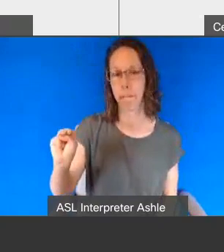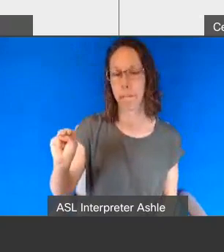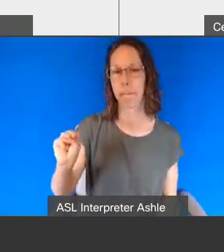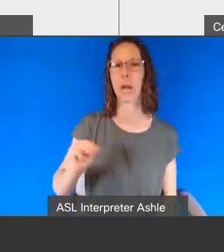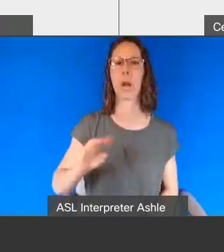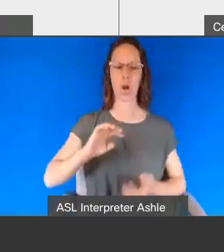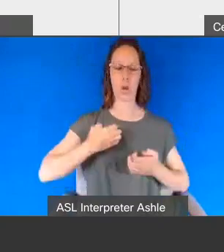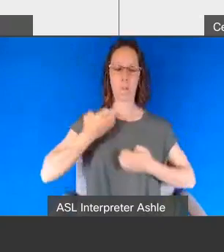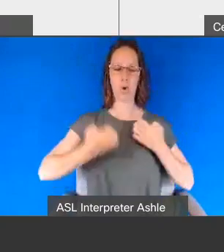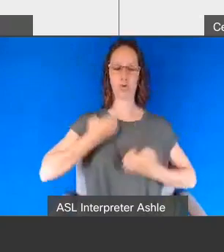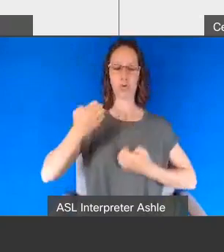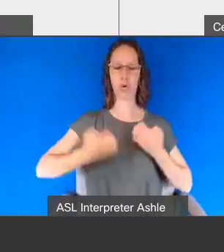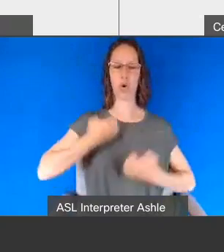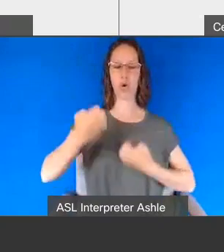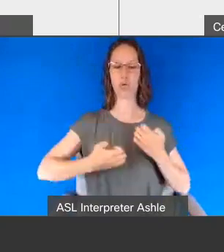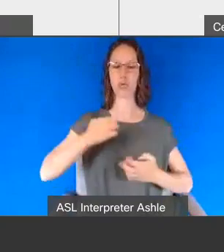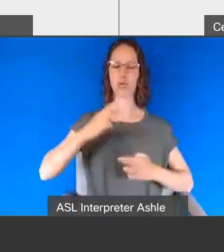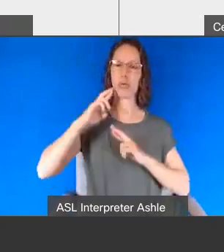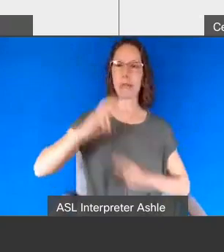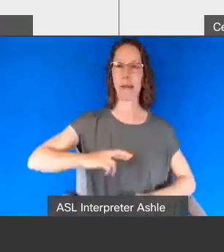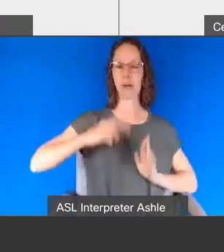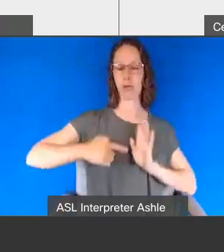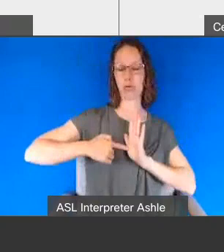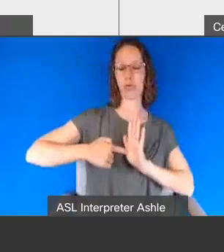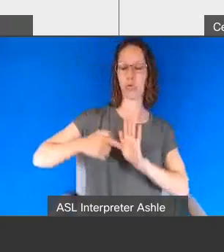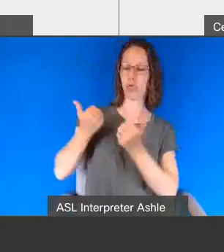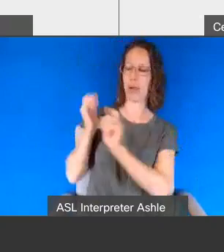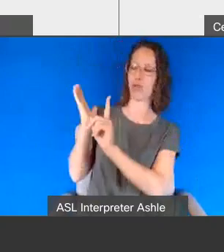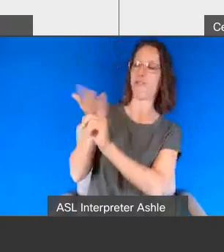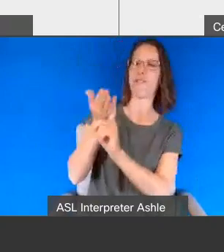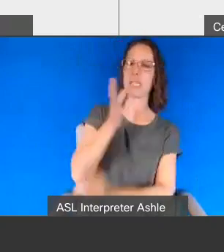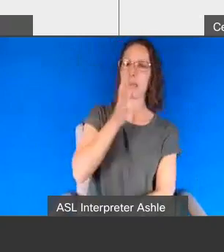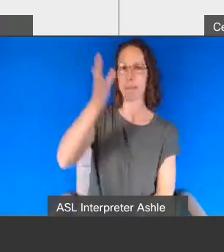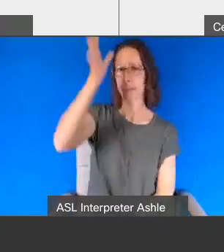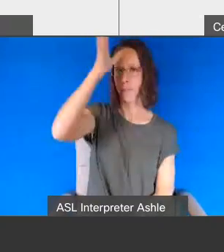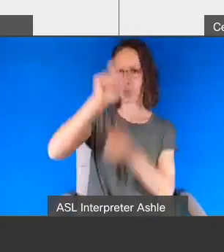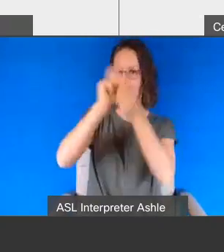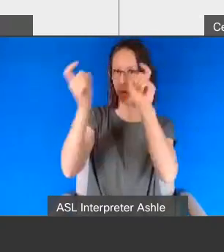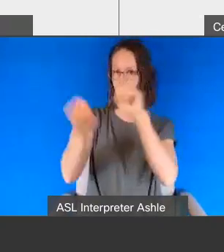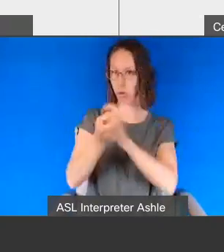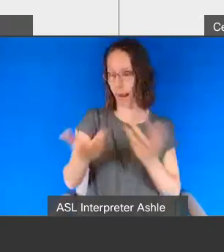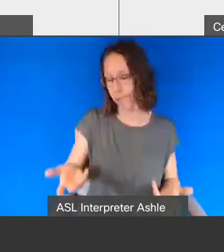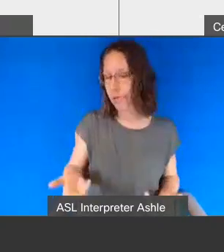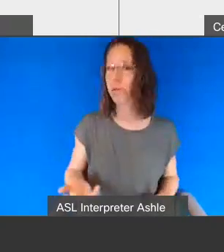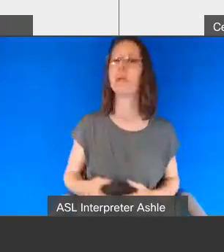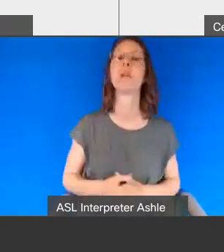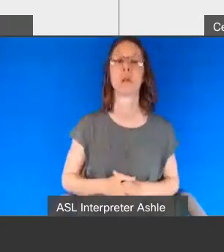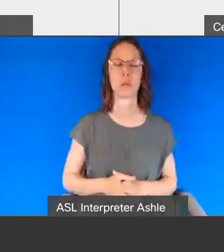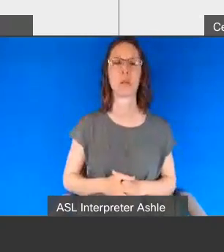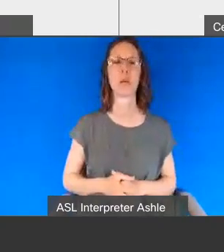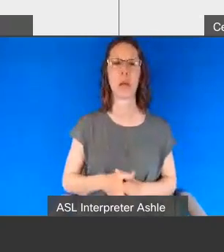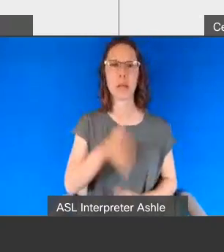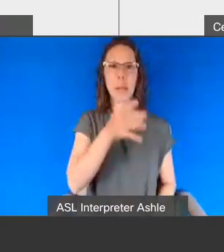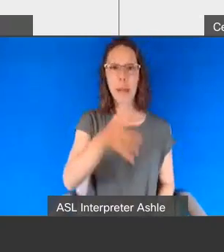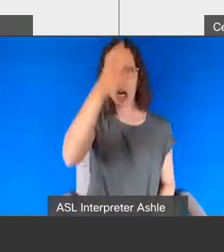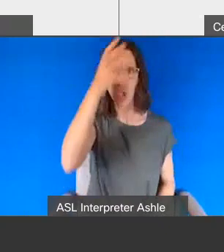reaction uh their emotions to try to persuade their parents to behave a certain way and the worst thing that a parent